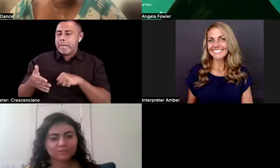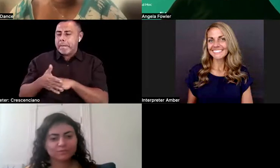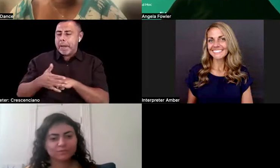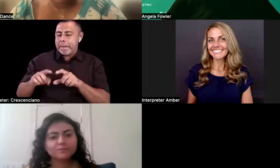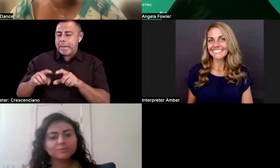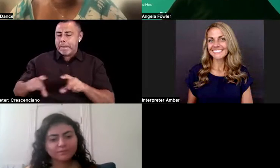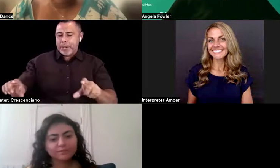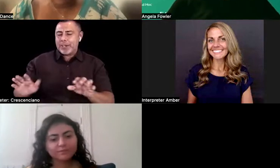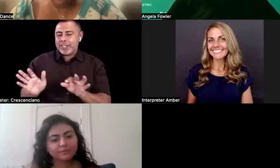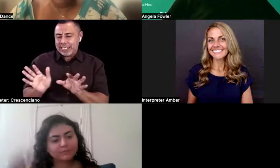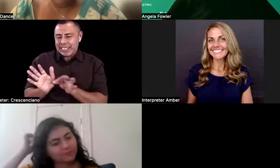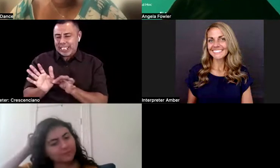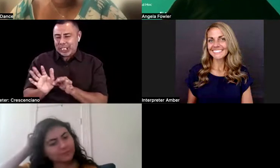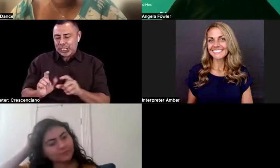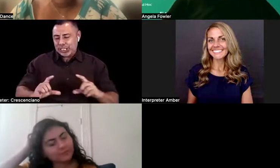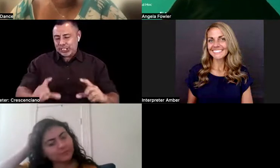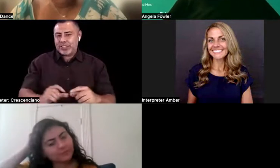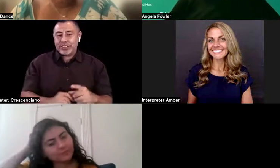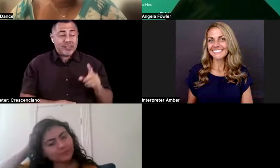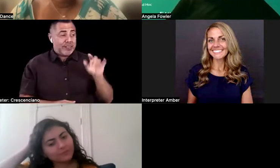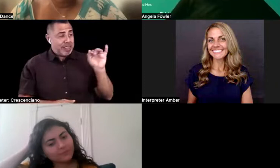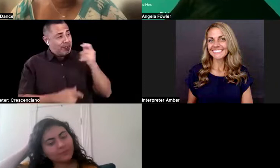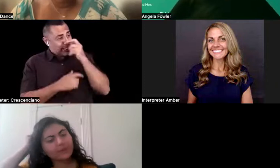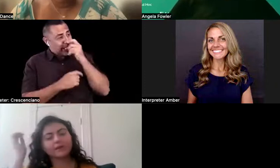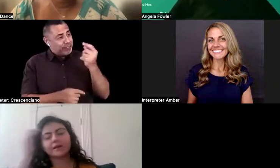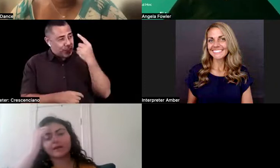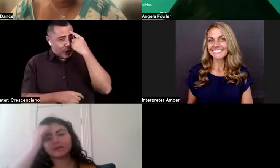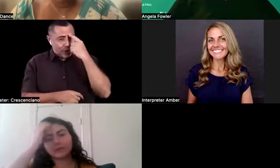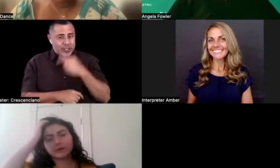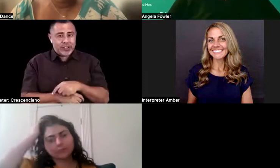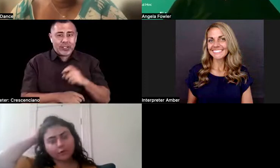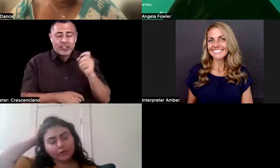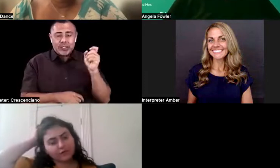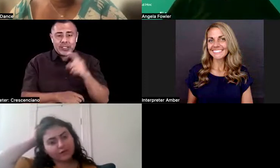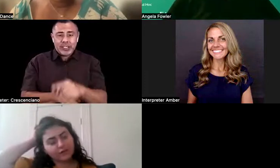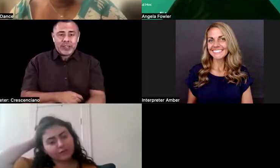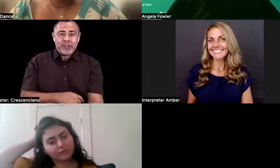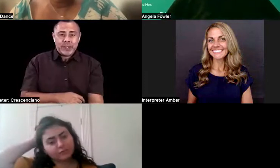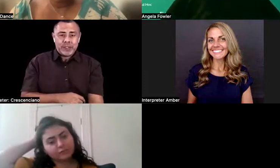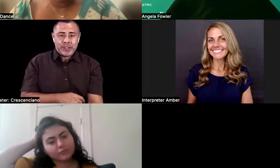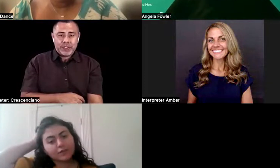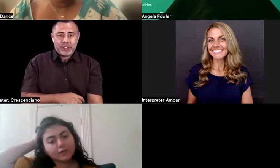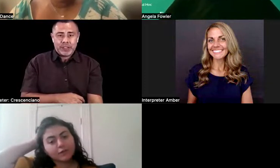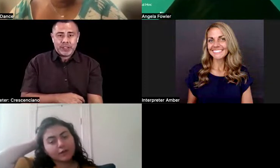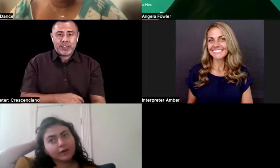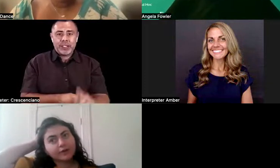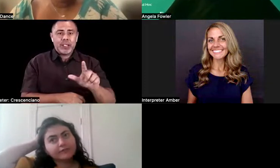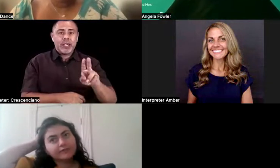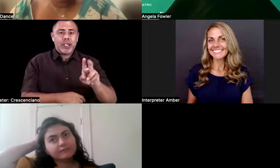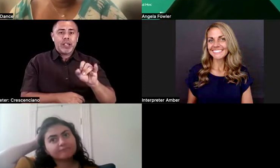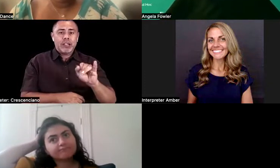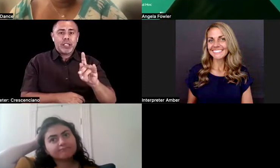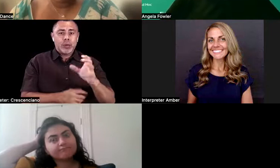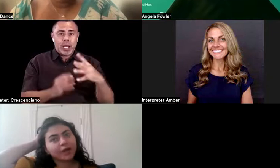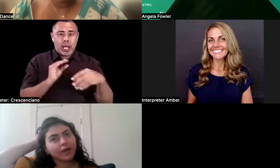Lucic, did you have anything you wanted to add to this discussion? Yeah, I have quite a few thoughts. So I have,